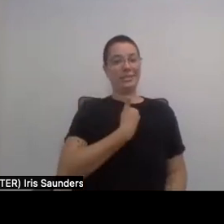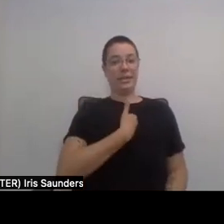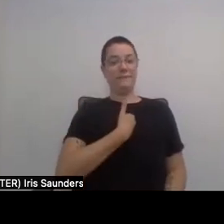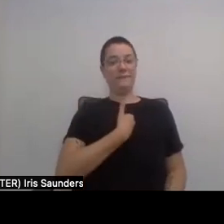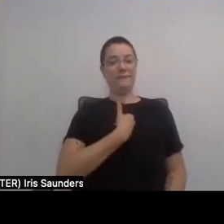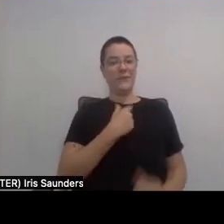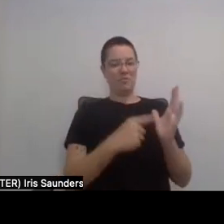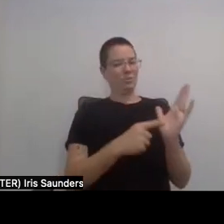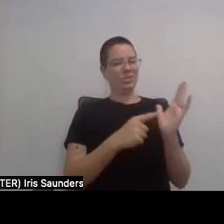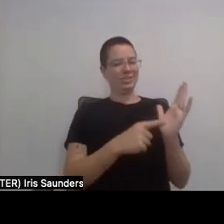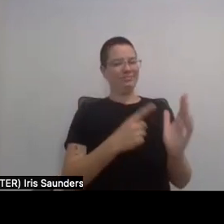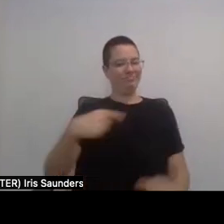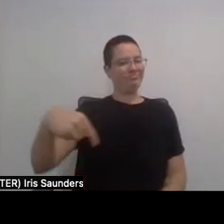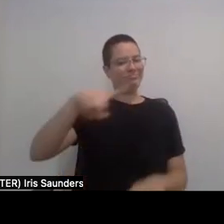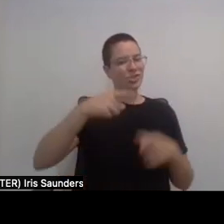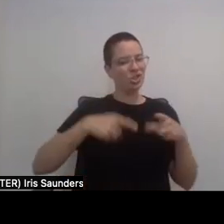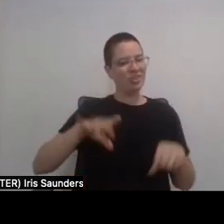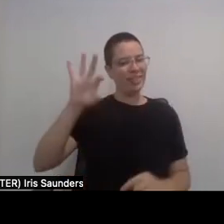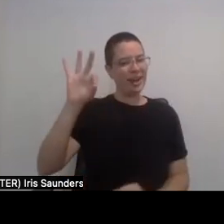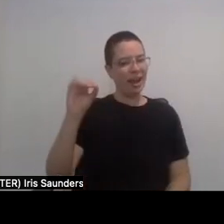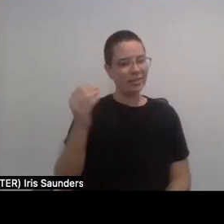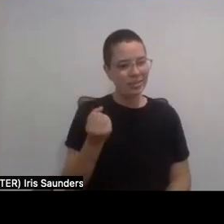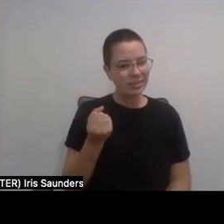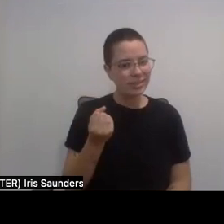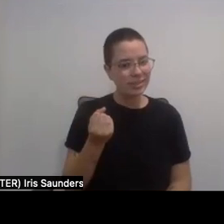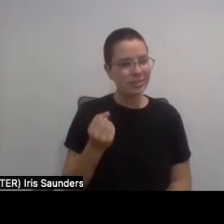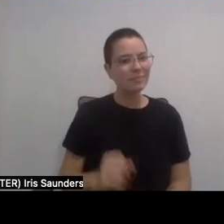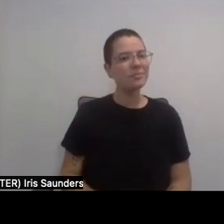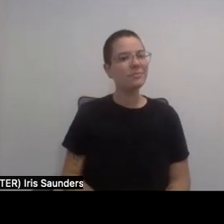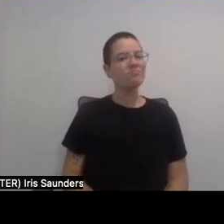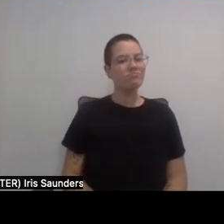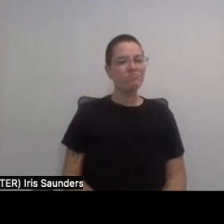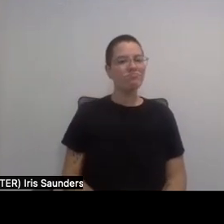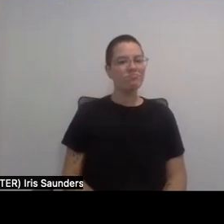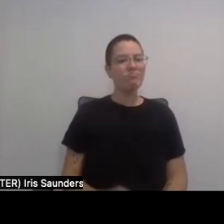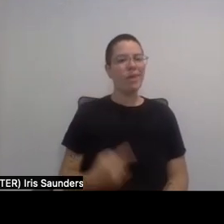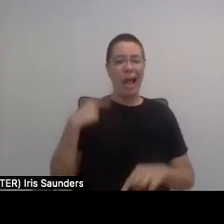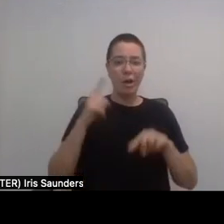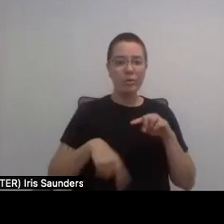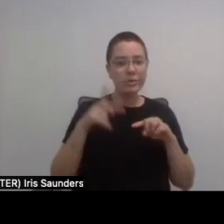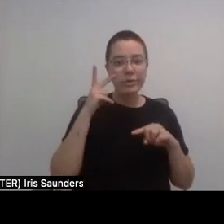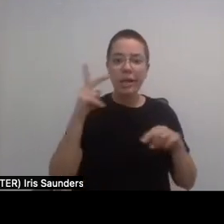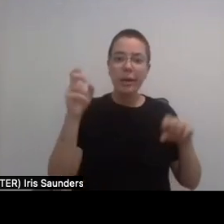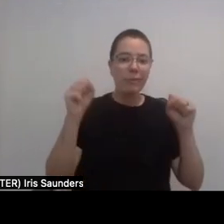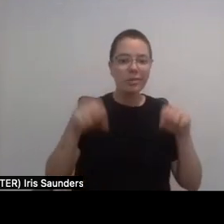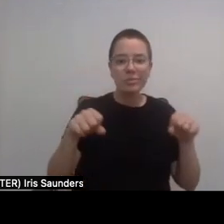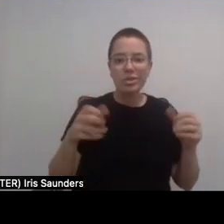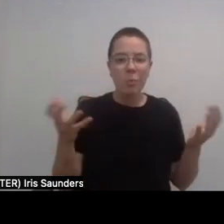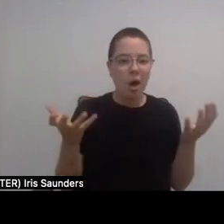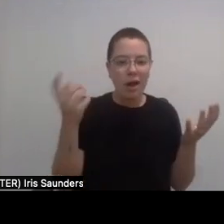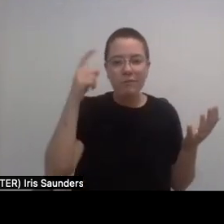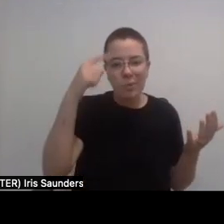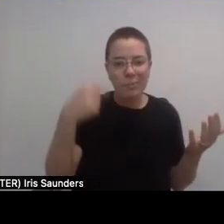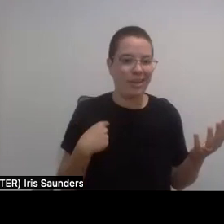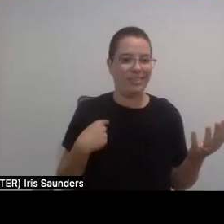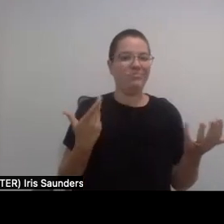you know, and see, you know, what the possibilities were. And I didn't really see, well, anyone